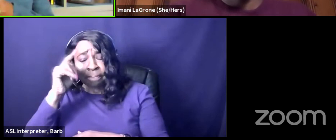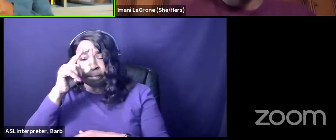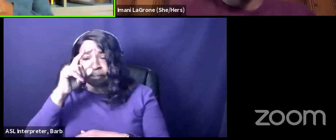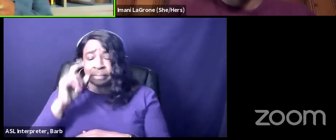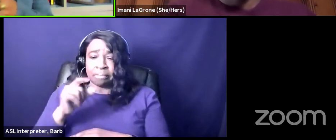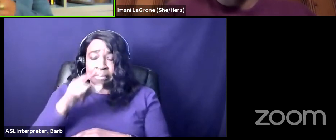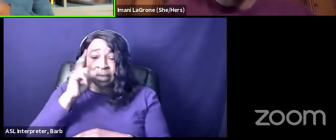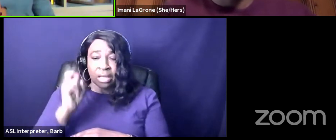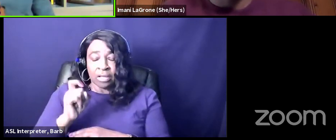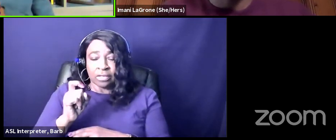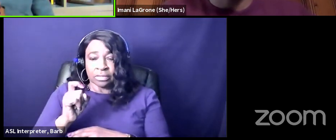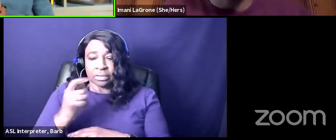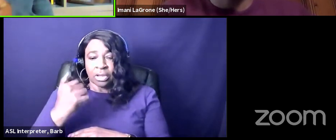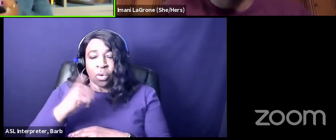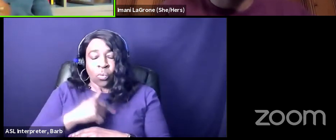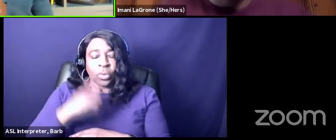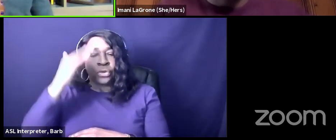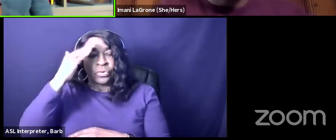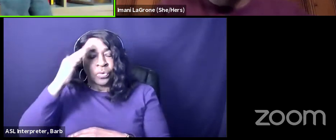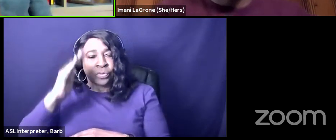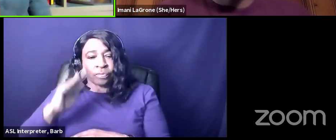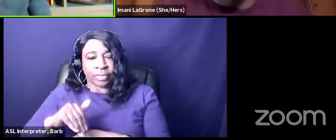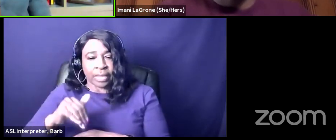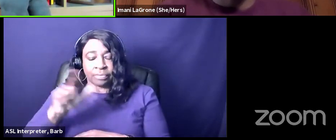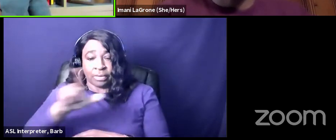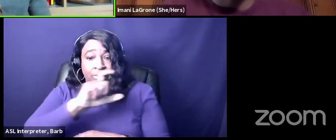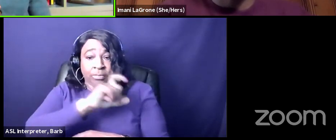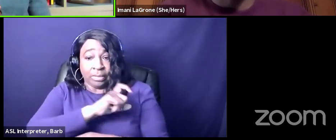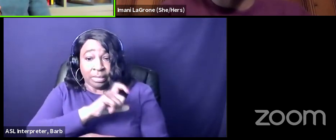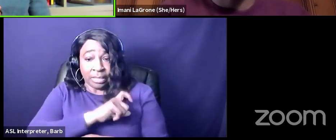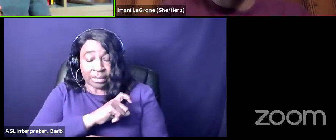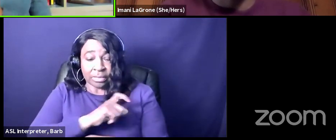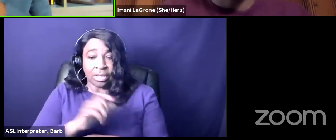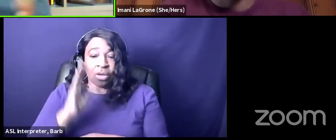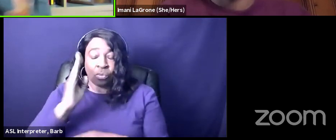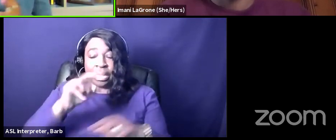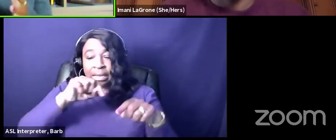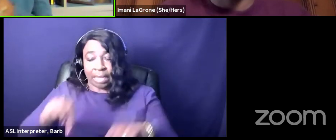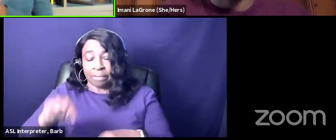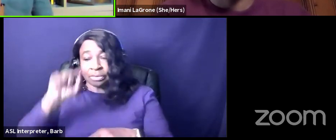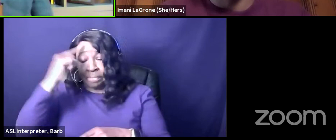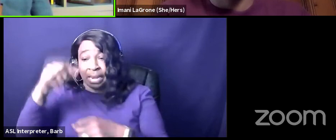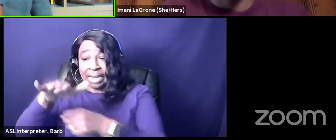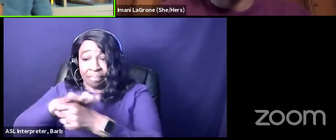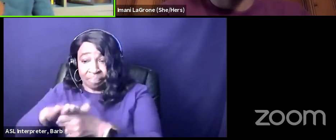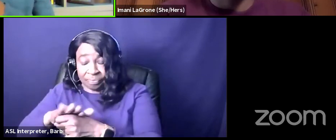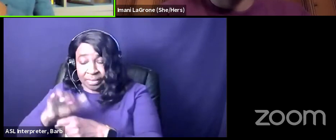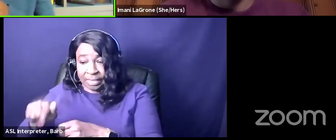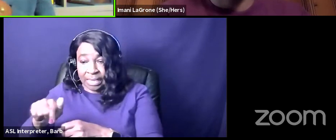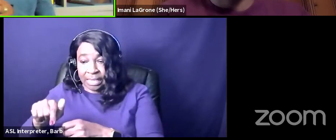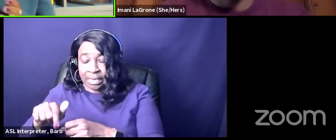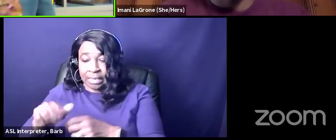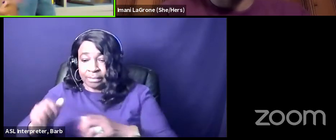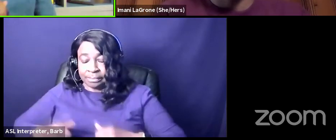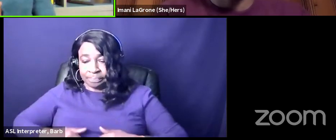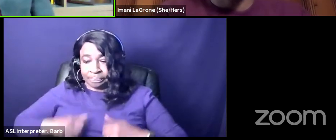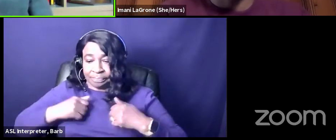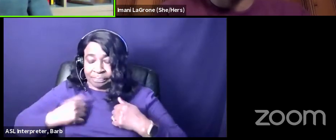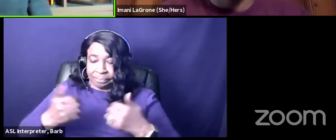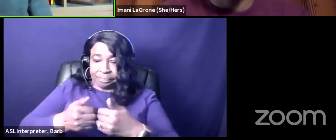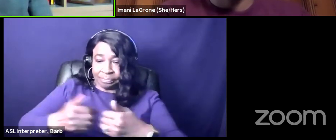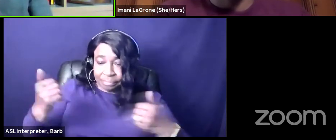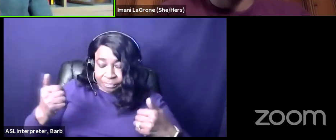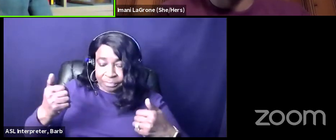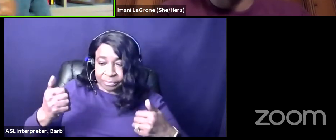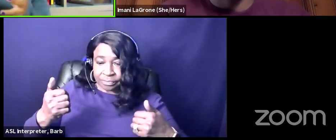have because we know that if a police officer is going to come to a black neighborhood because of residential segregation africans caribbeans and black